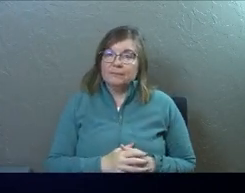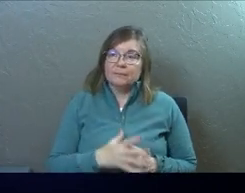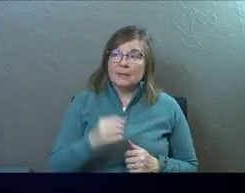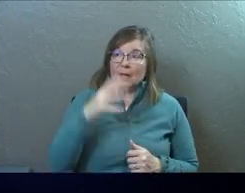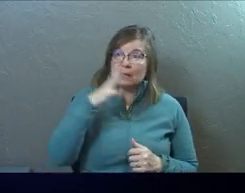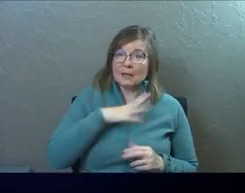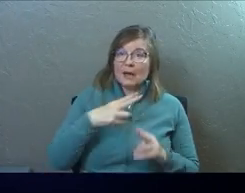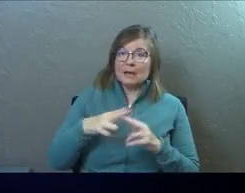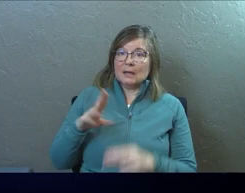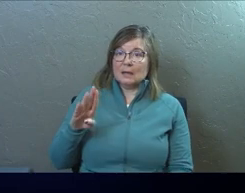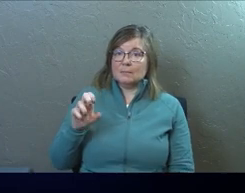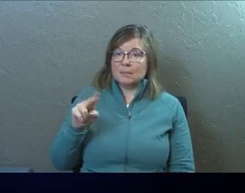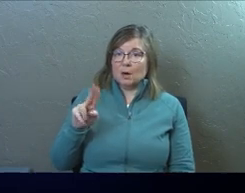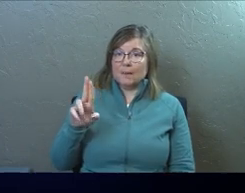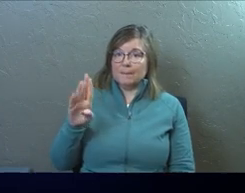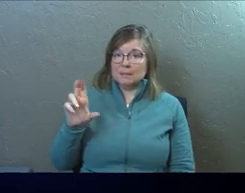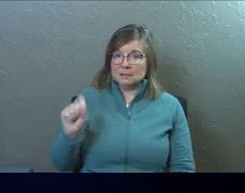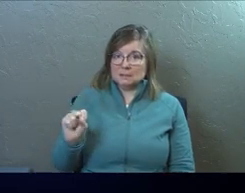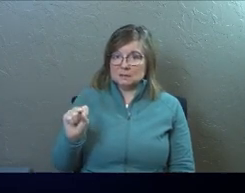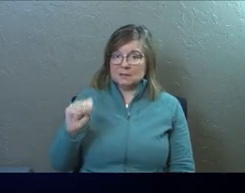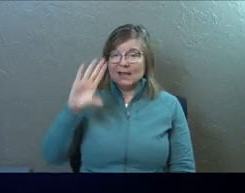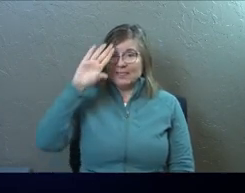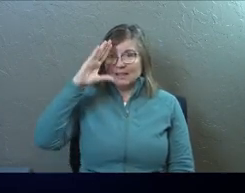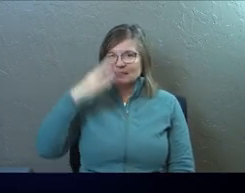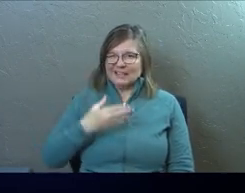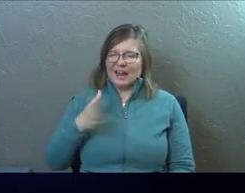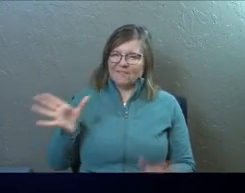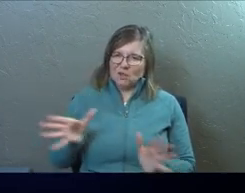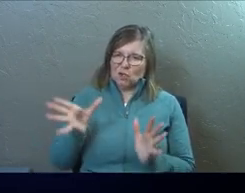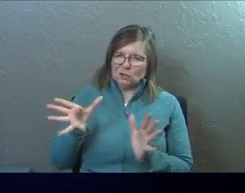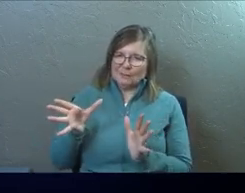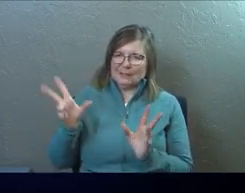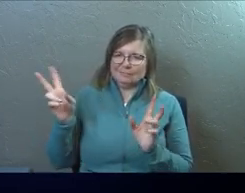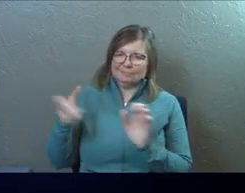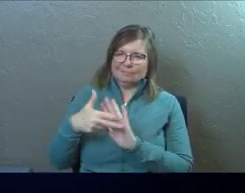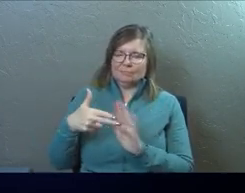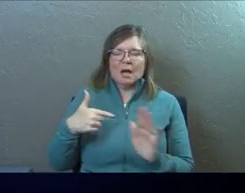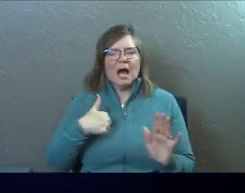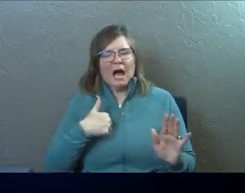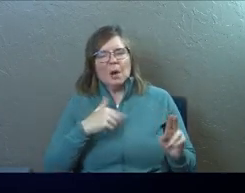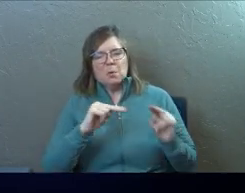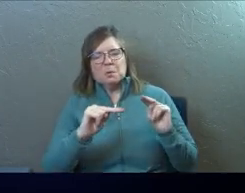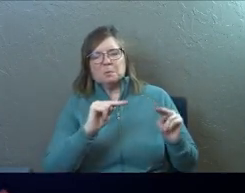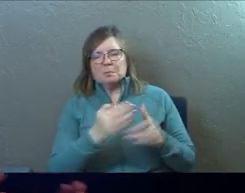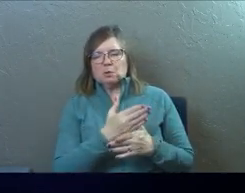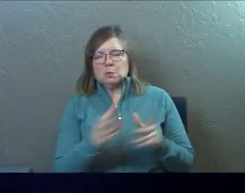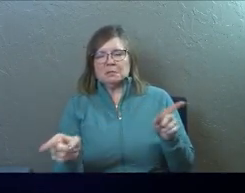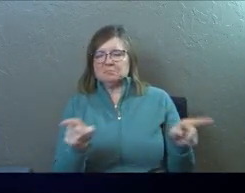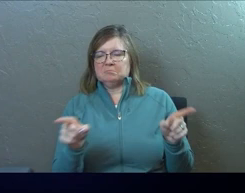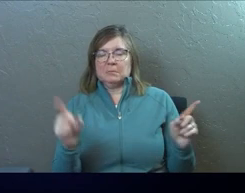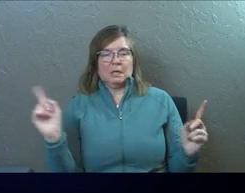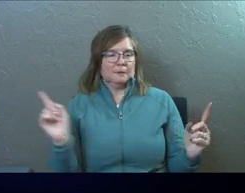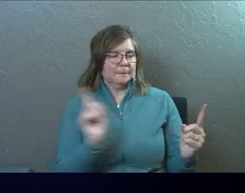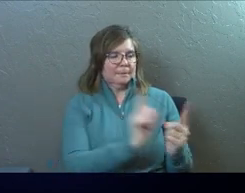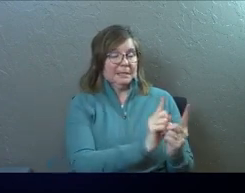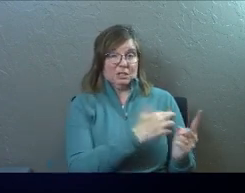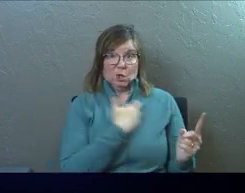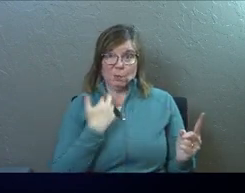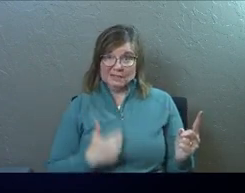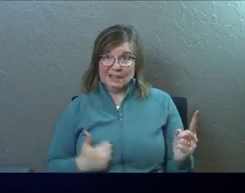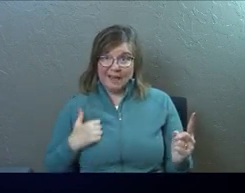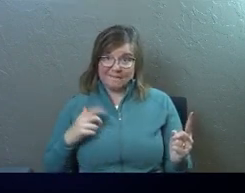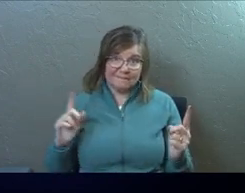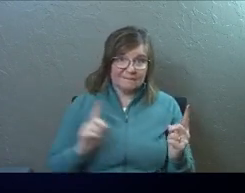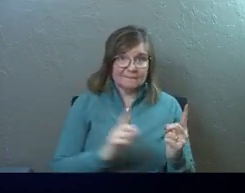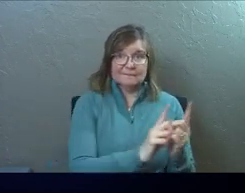And a guy named Barnabas comes along, the son of encouragement, Barnabas is like, I'll be the mediator between you. And he goes and he meets Saul and risks his